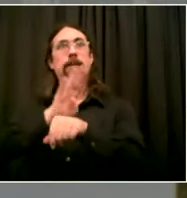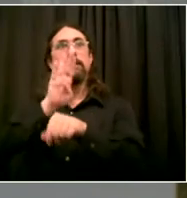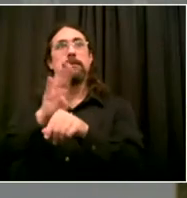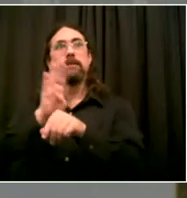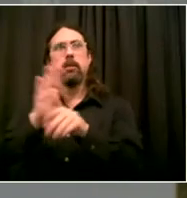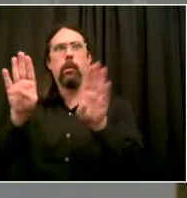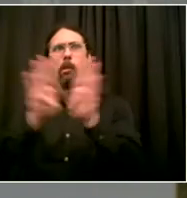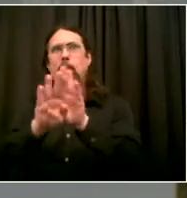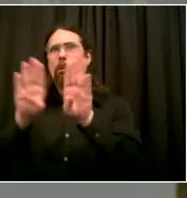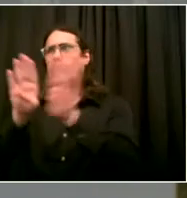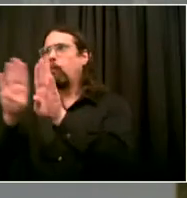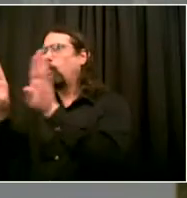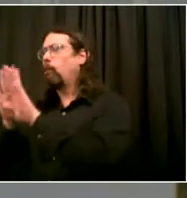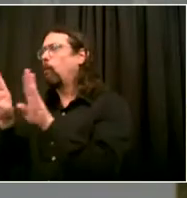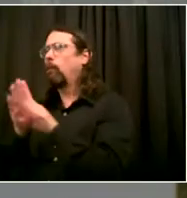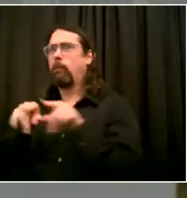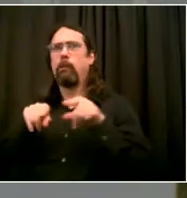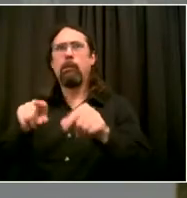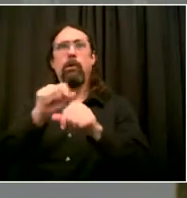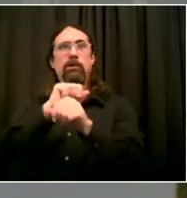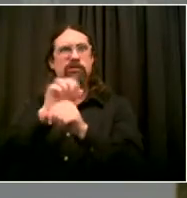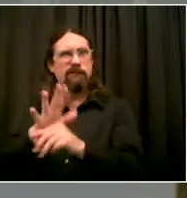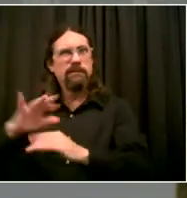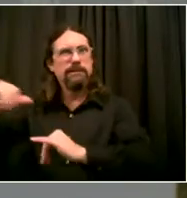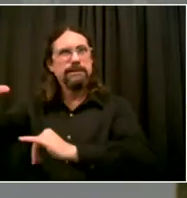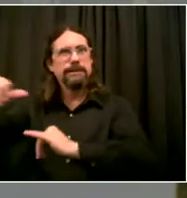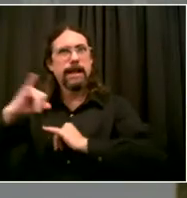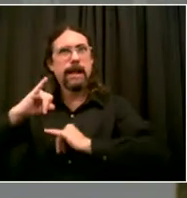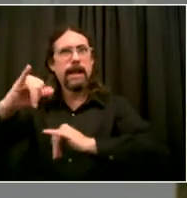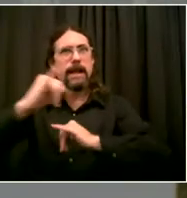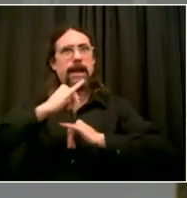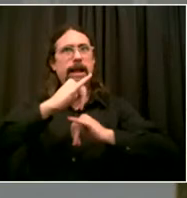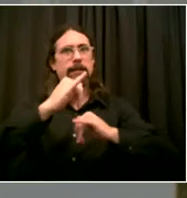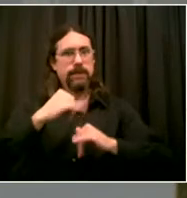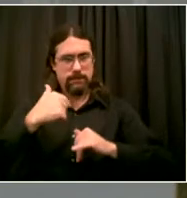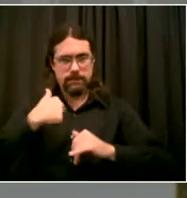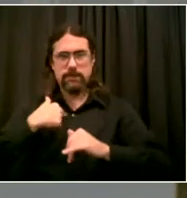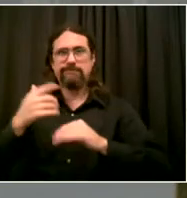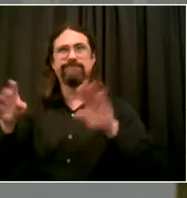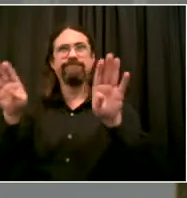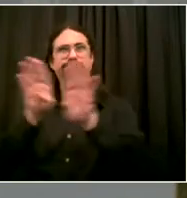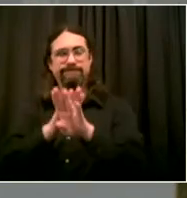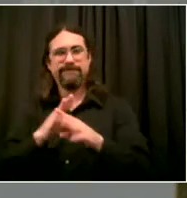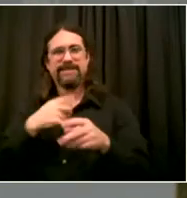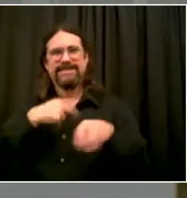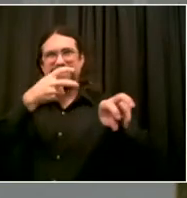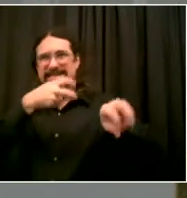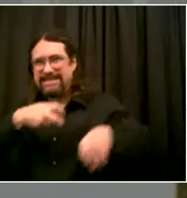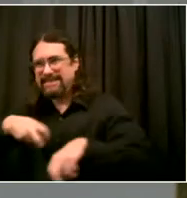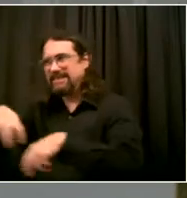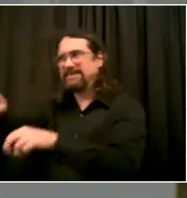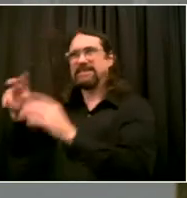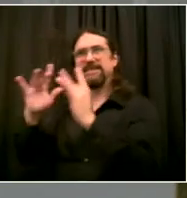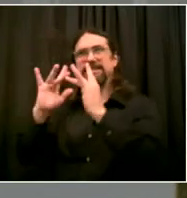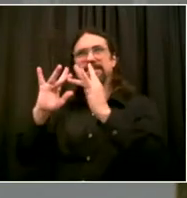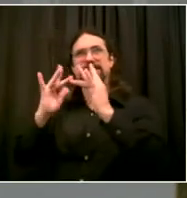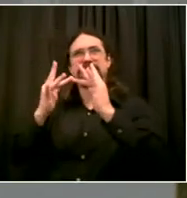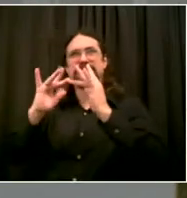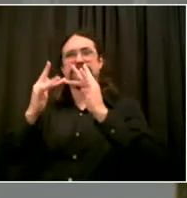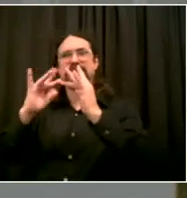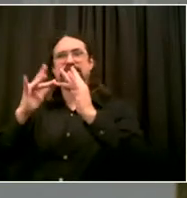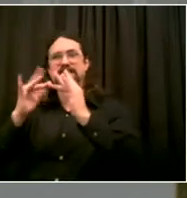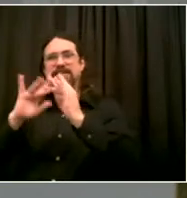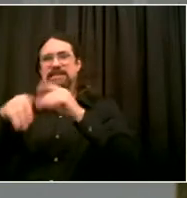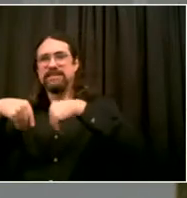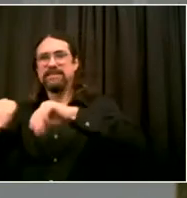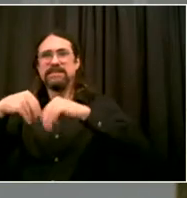we be allowed to apply and receive the PPP loan and legal services. I